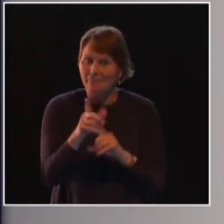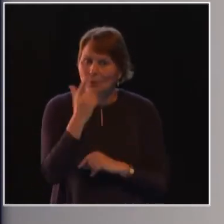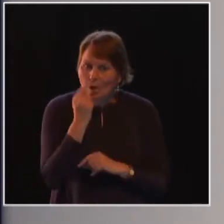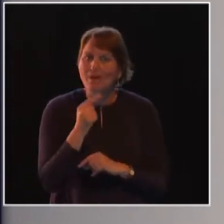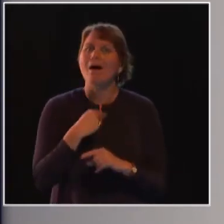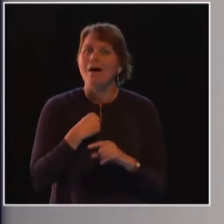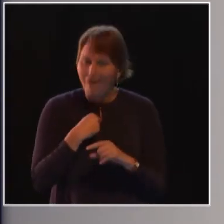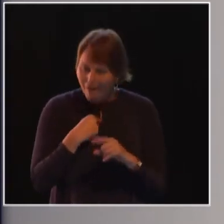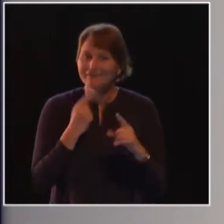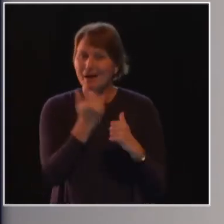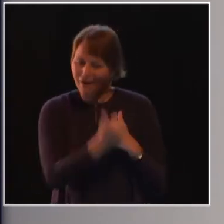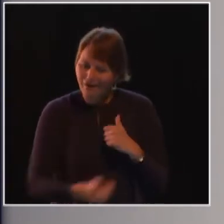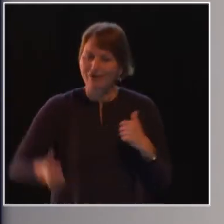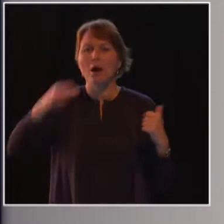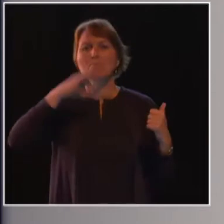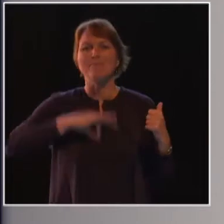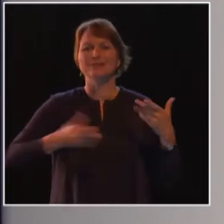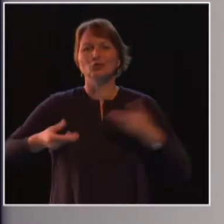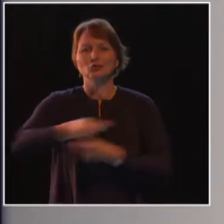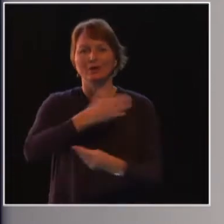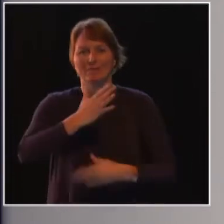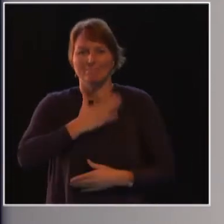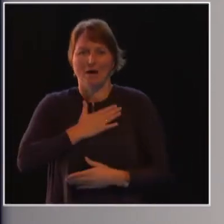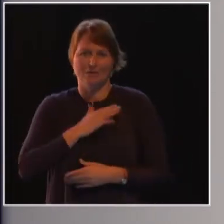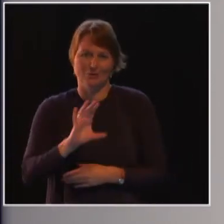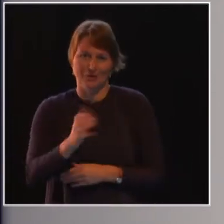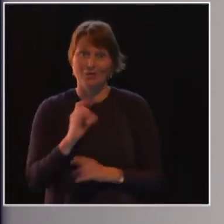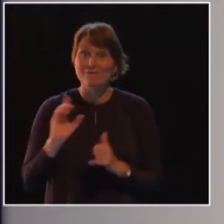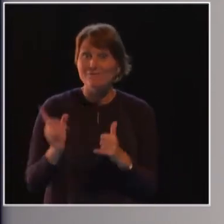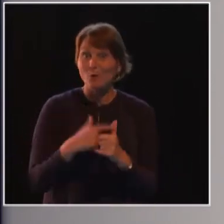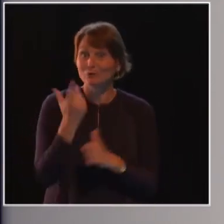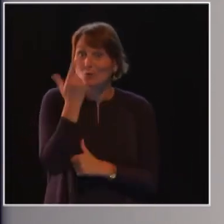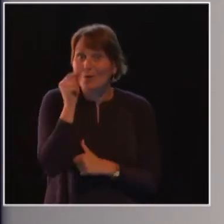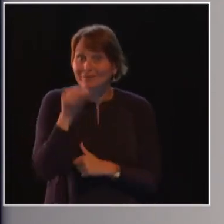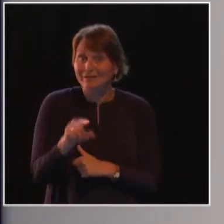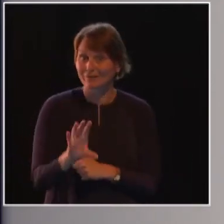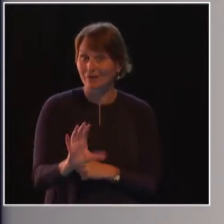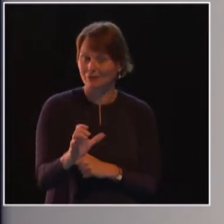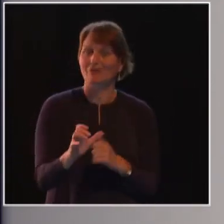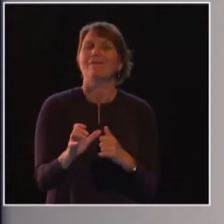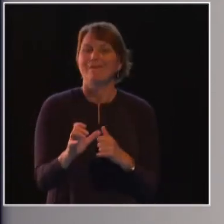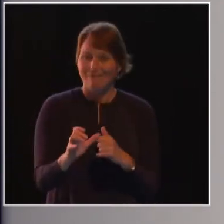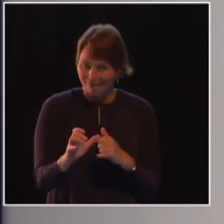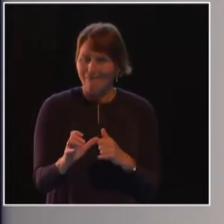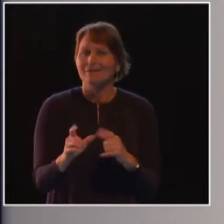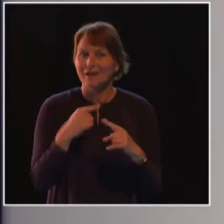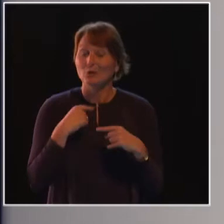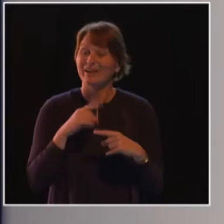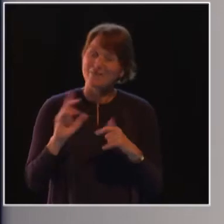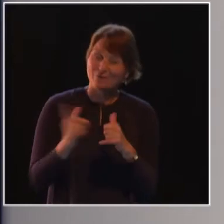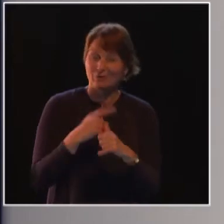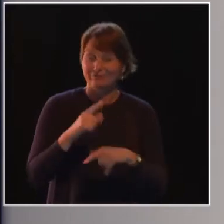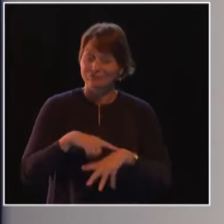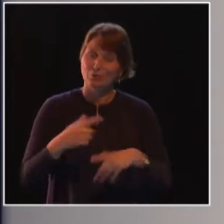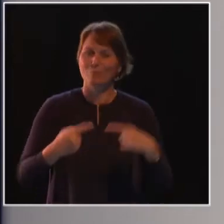it. And today, she's the Minister of Trade in our country. And one of the first females in our country, that ran for political office. So I